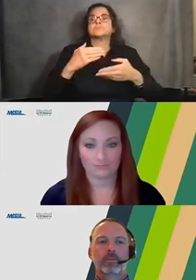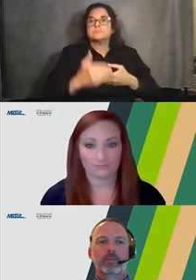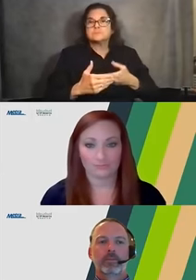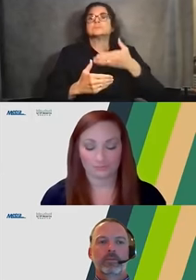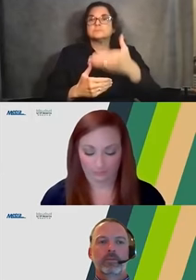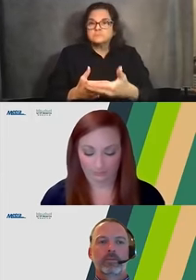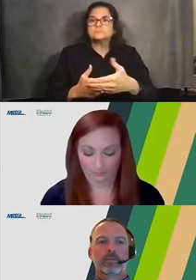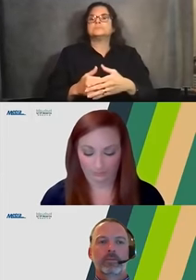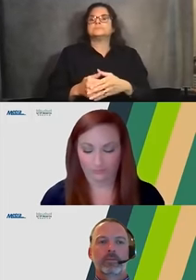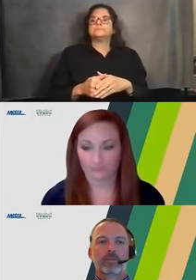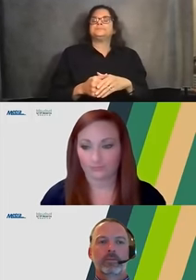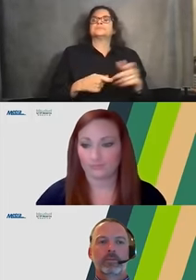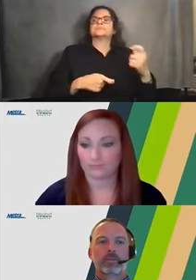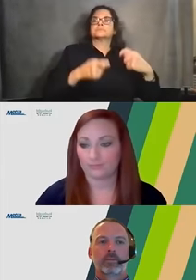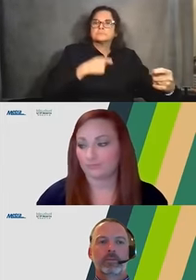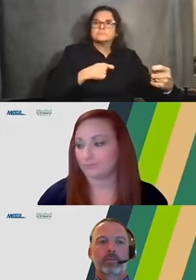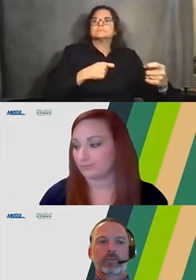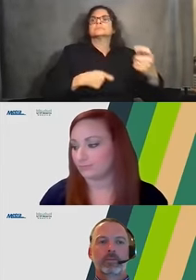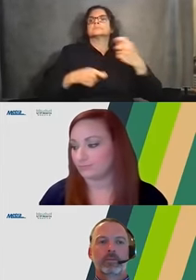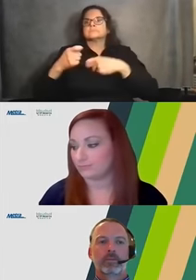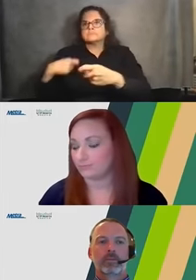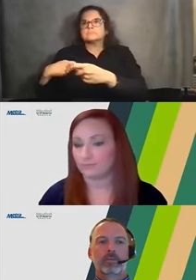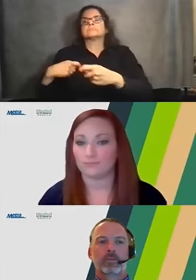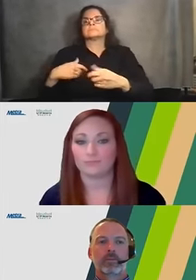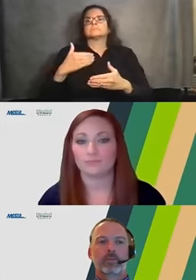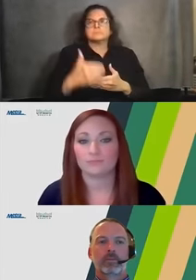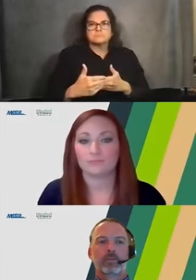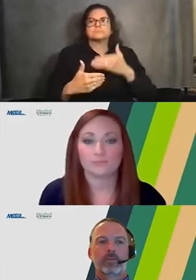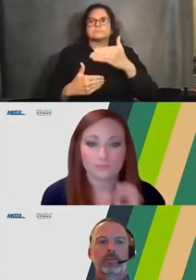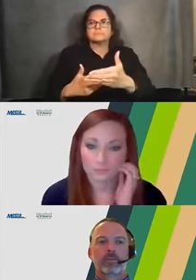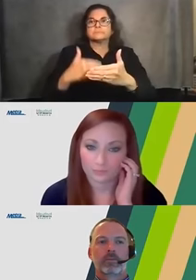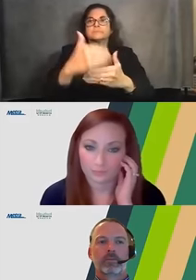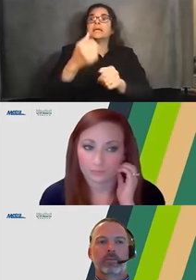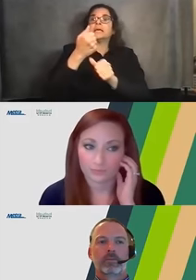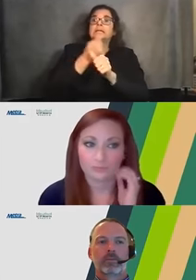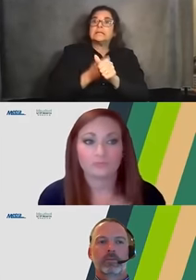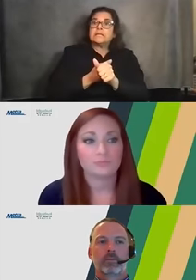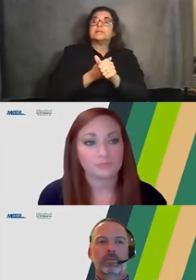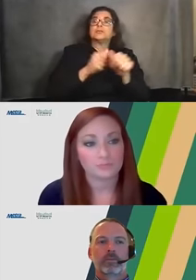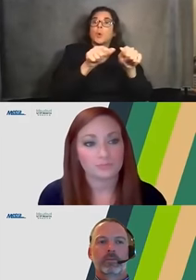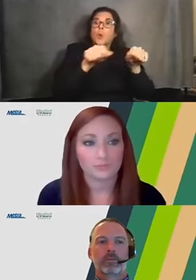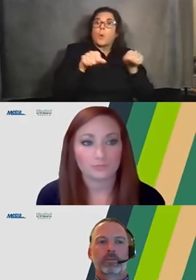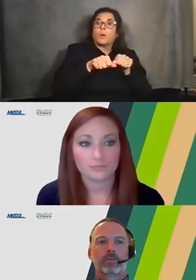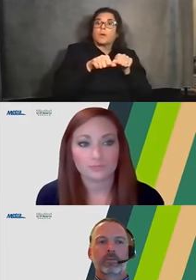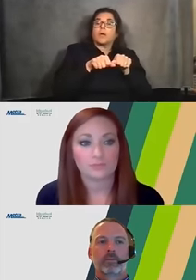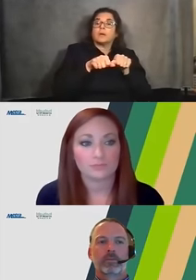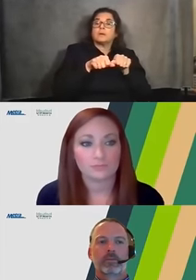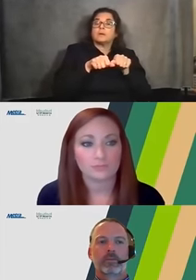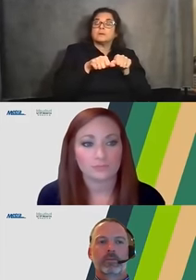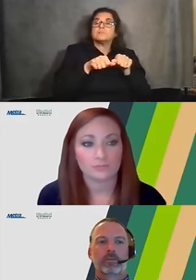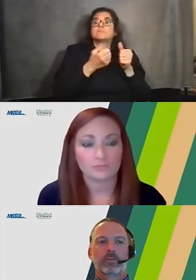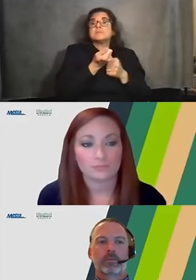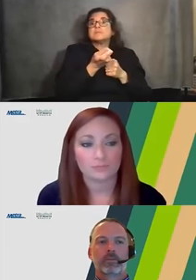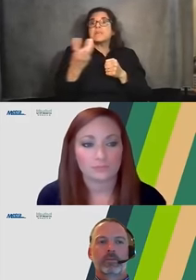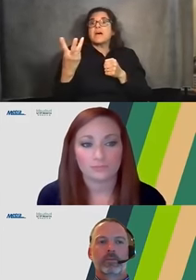in different stages. That does mean that each location will have several different points of